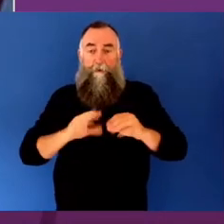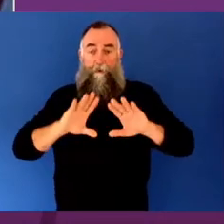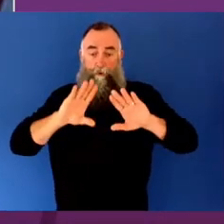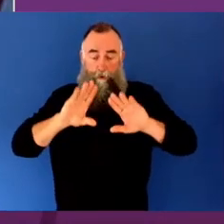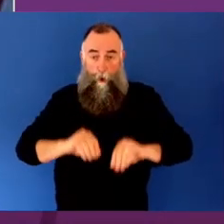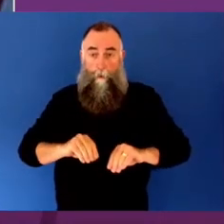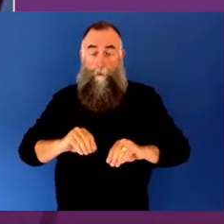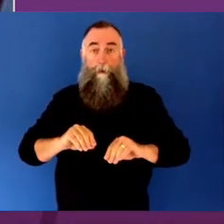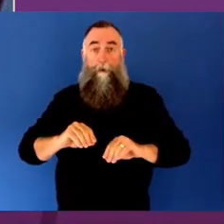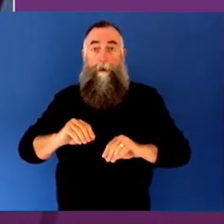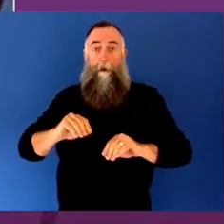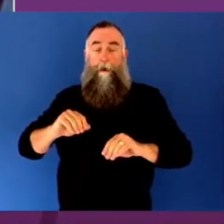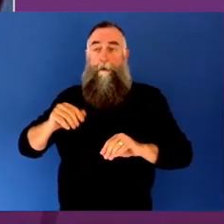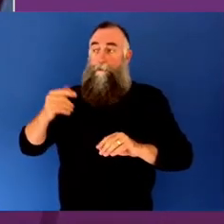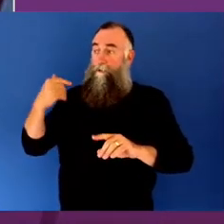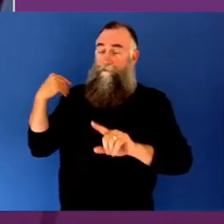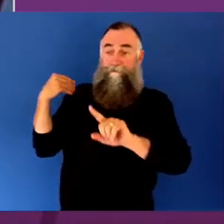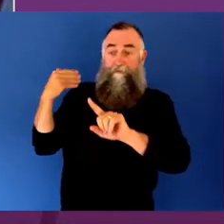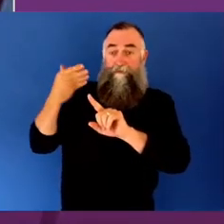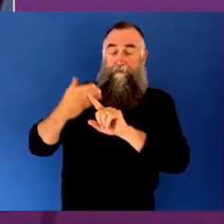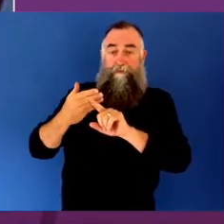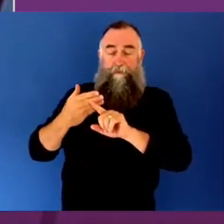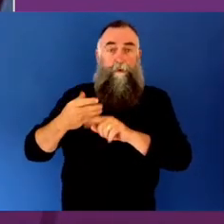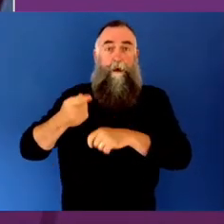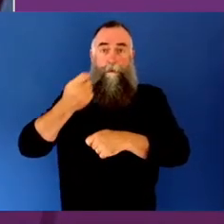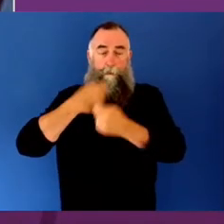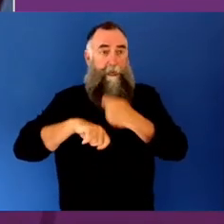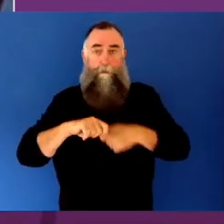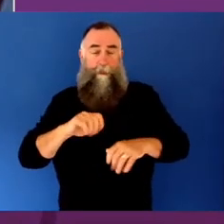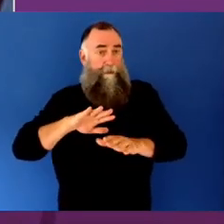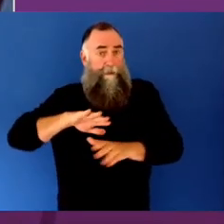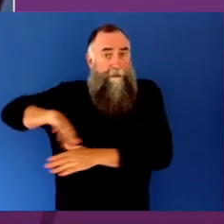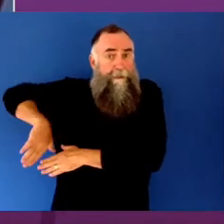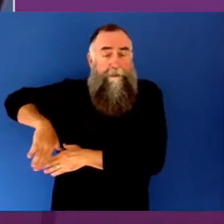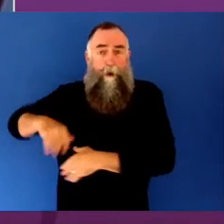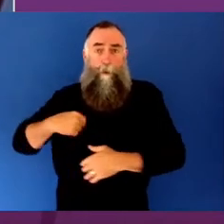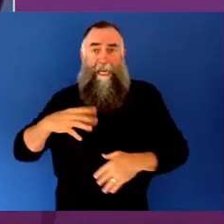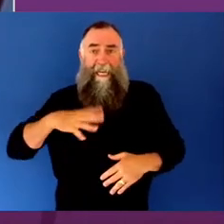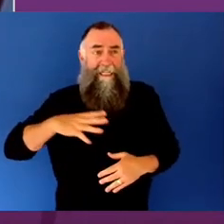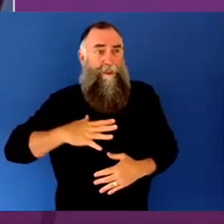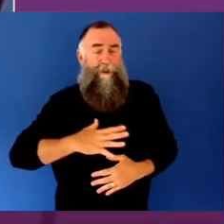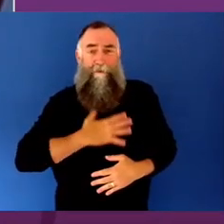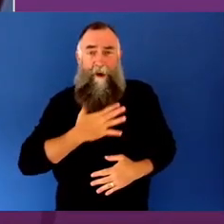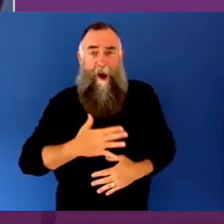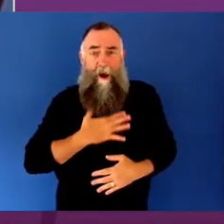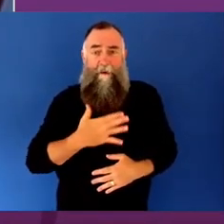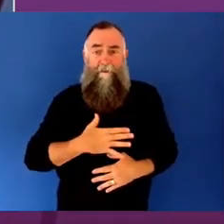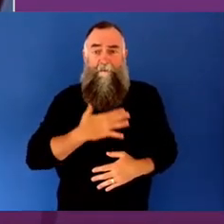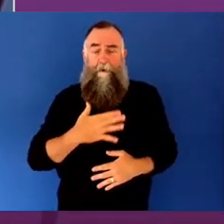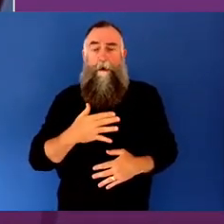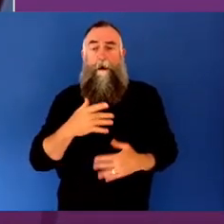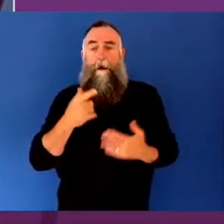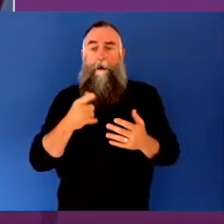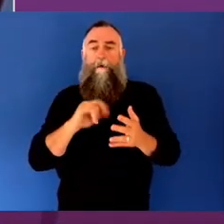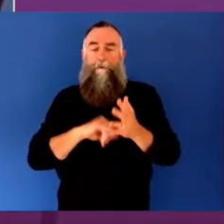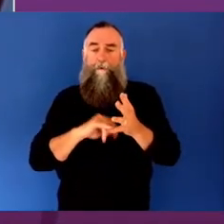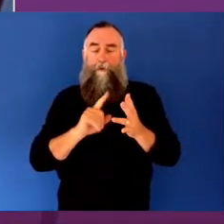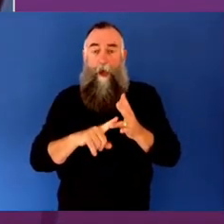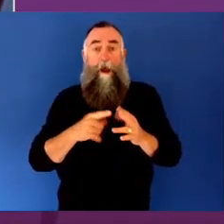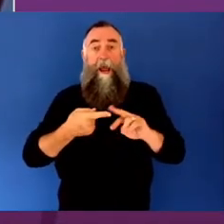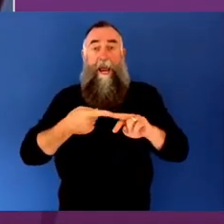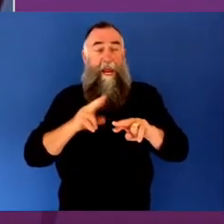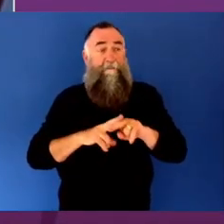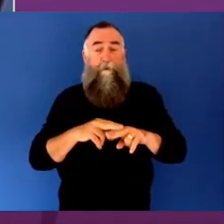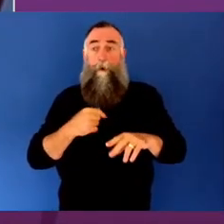worst case scenario to facilitate survival. These highly addictive arousal states can imprison us in a reality